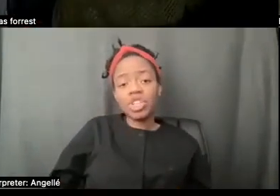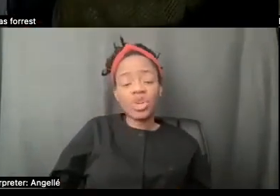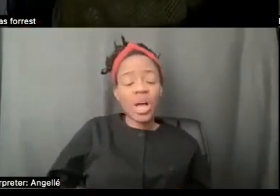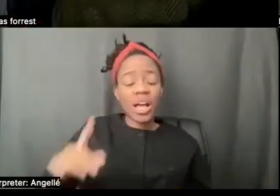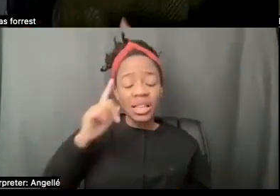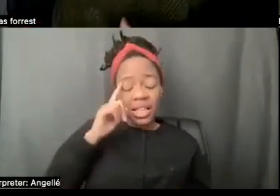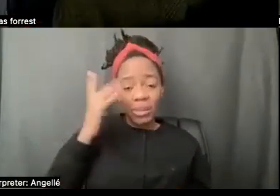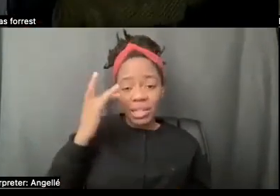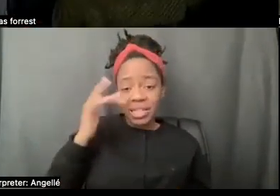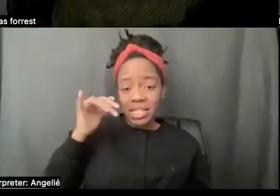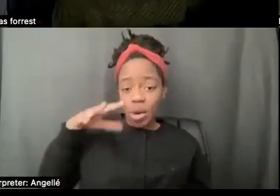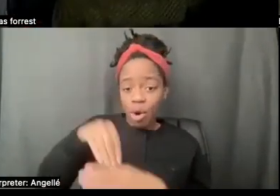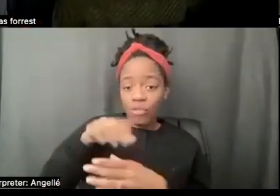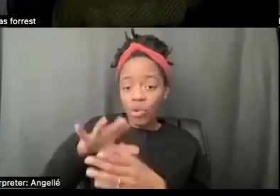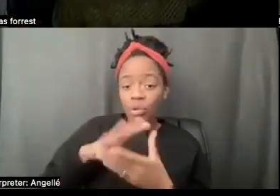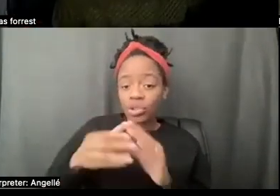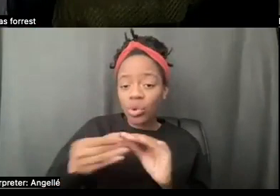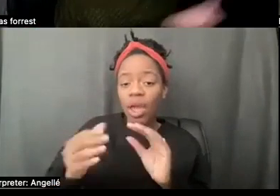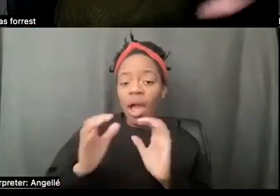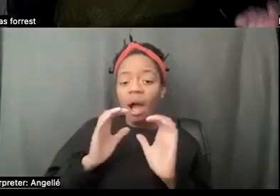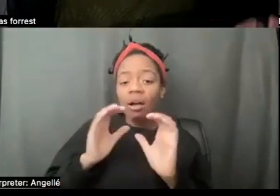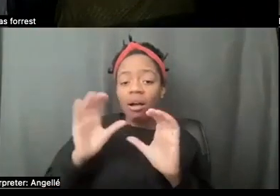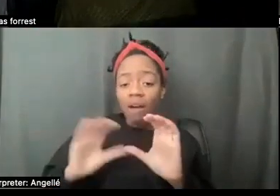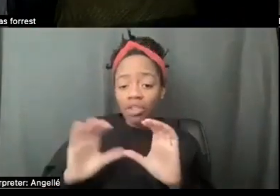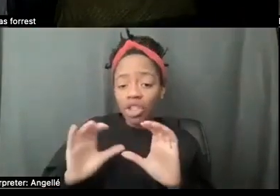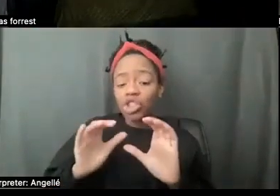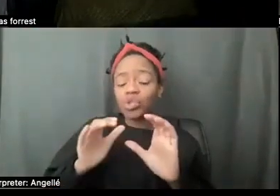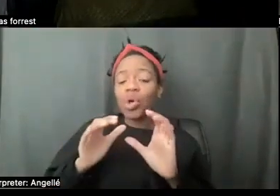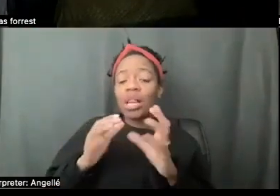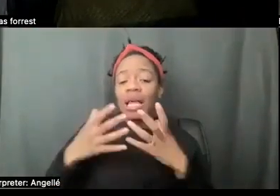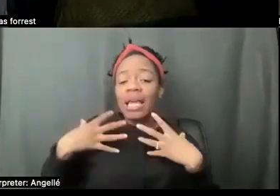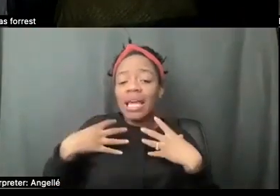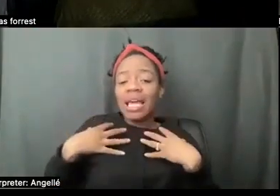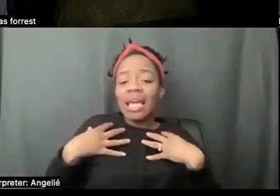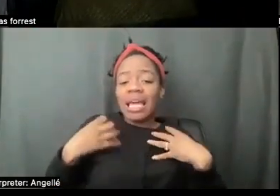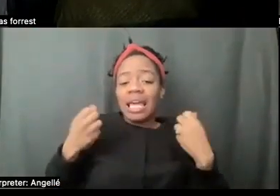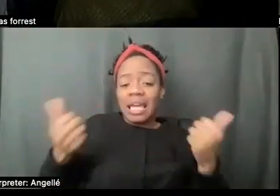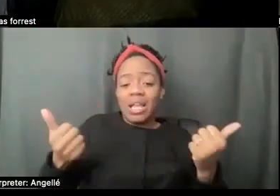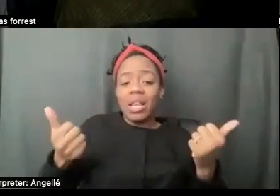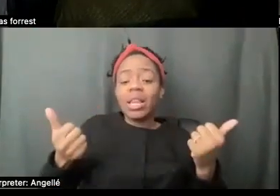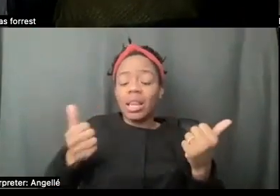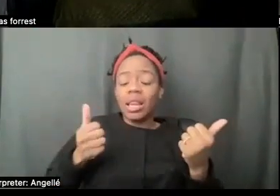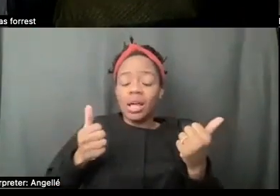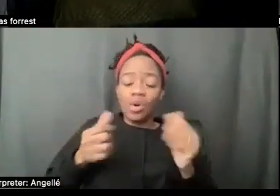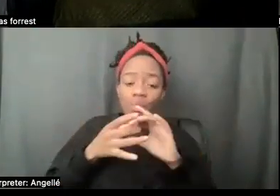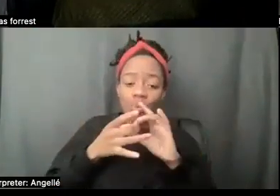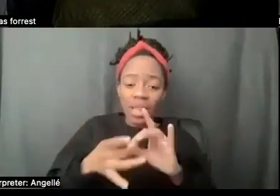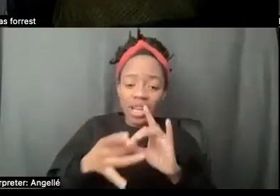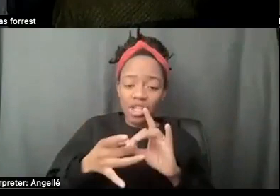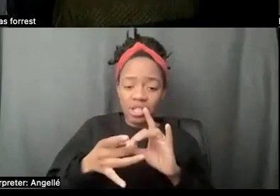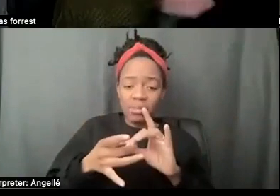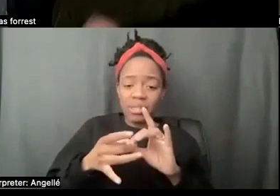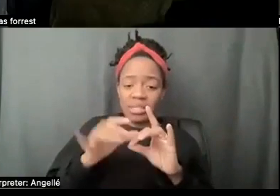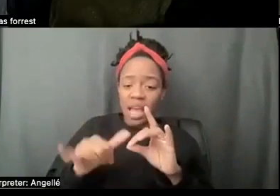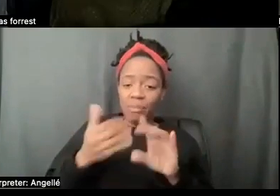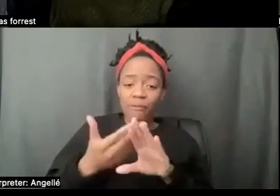conversations will be had that will heal. Years of relationships, you know, that have been torn apart, and I